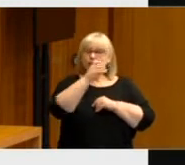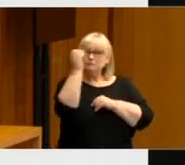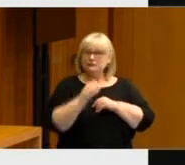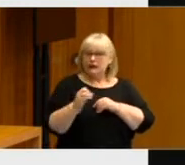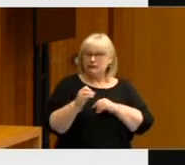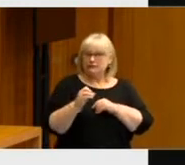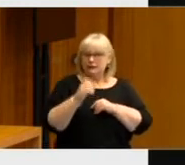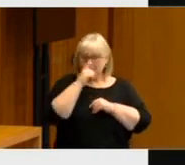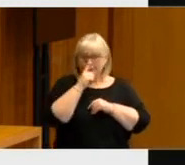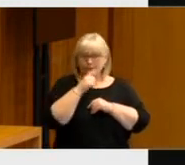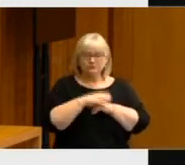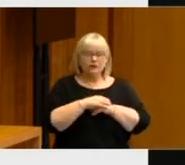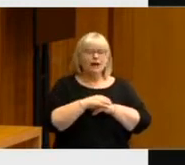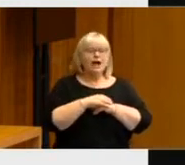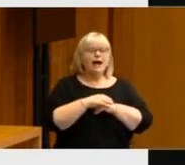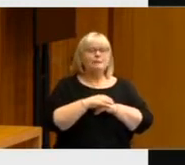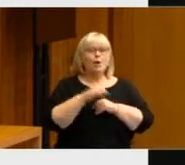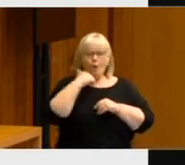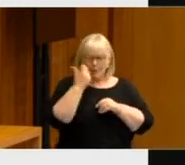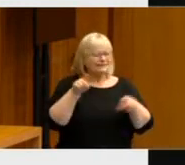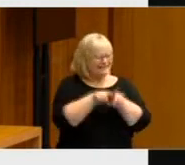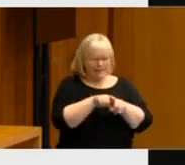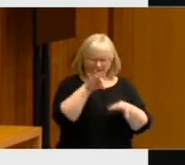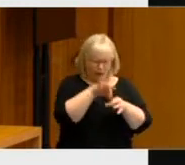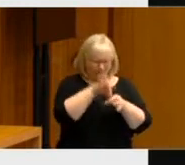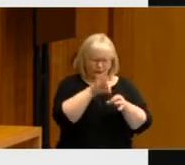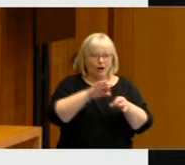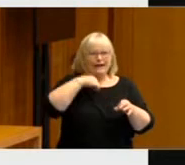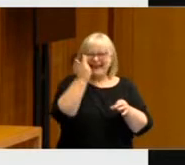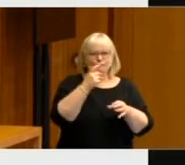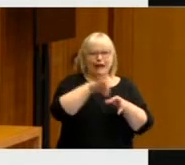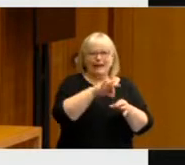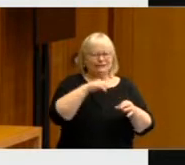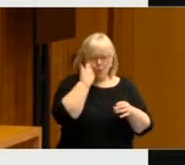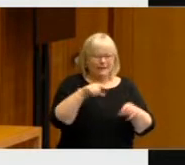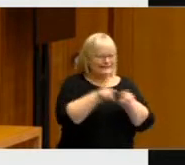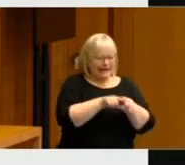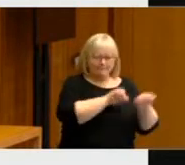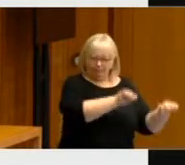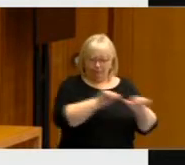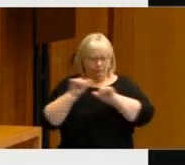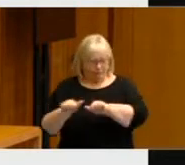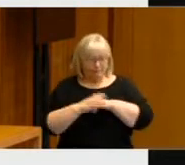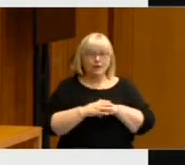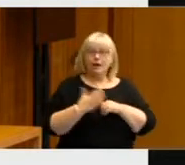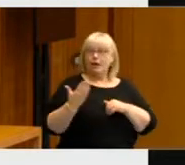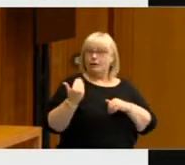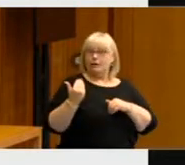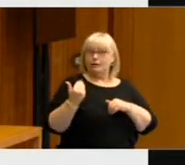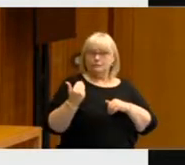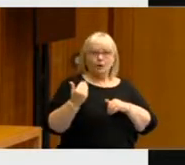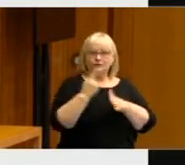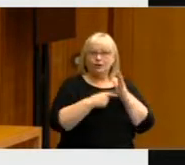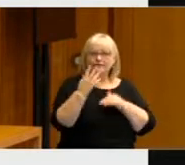cast their ballot in the same way the every election. At the last election, that was down to less than